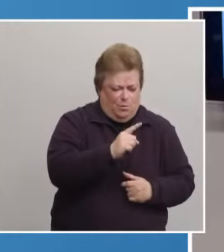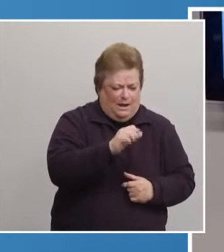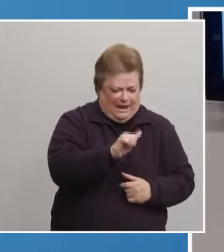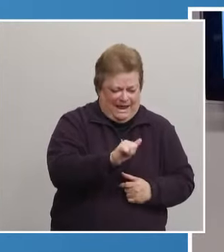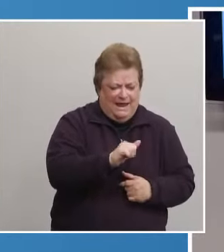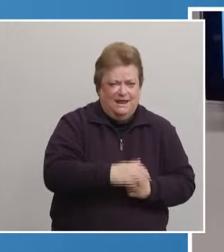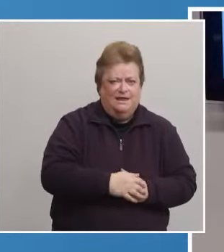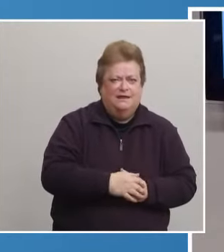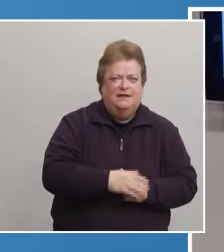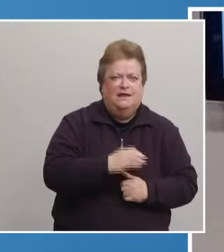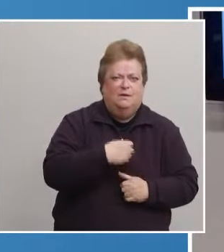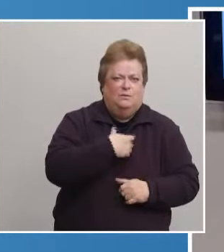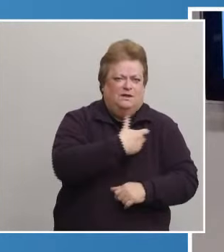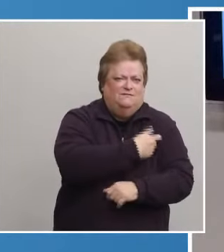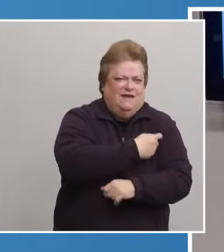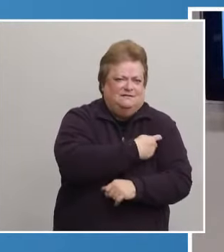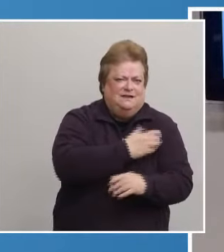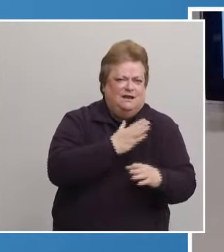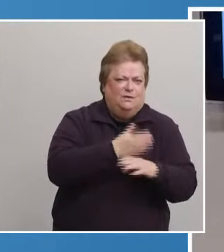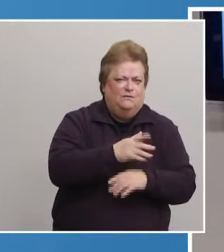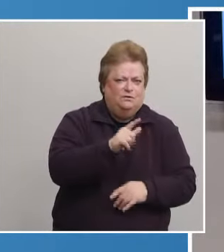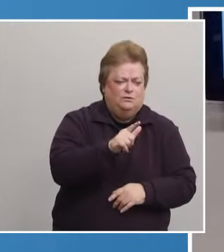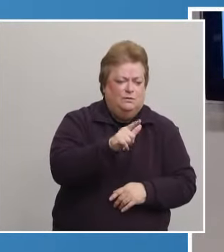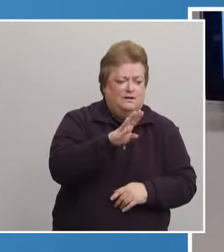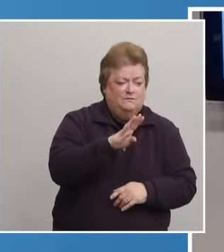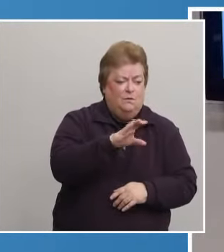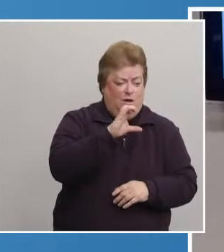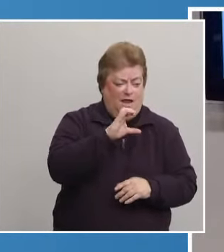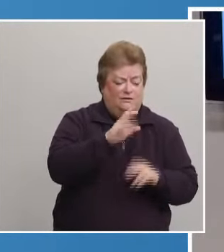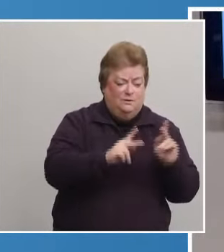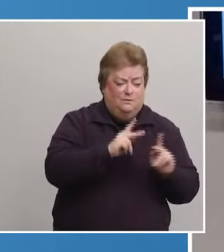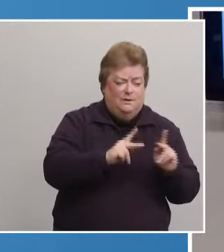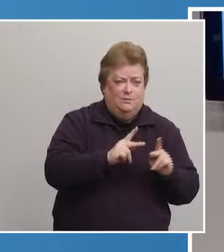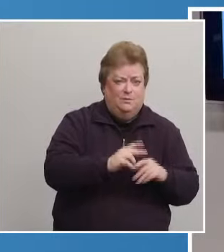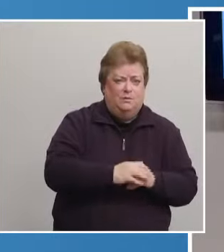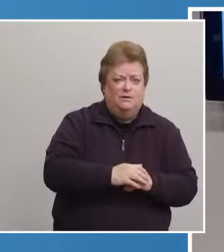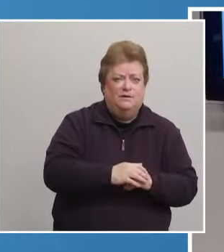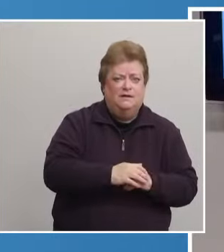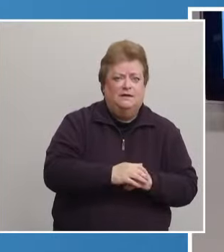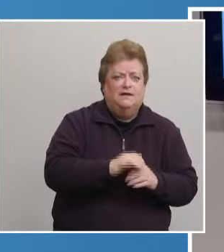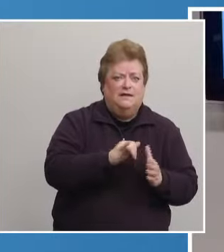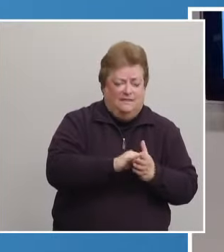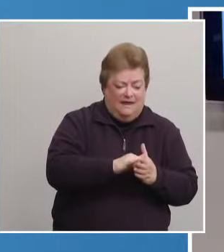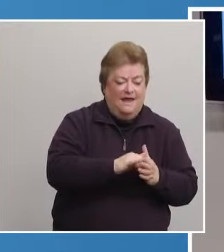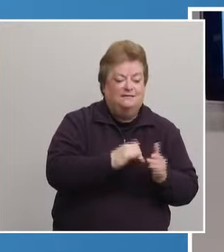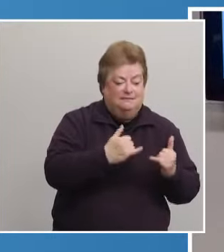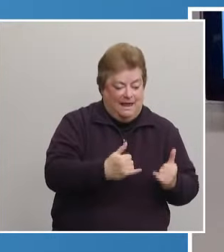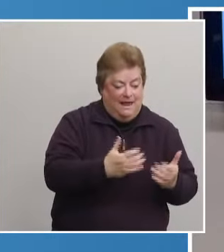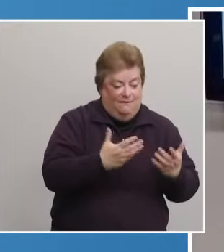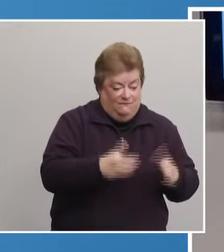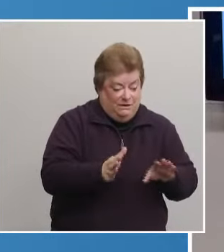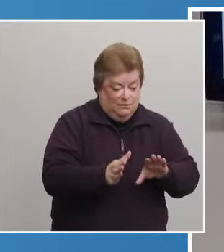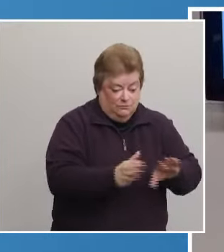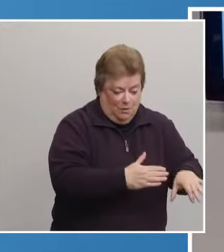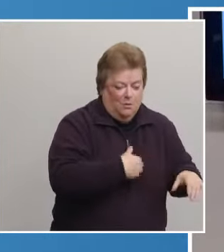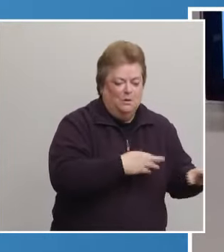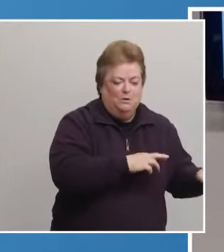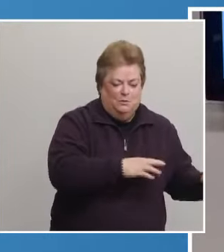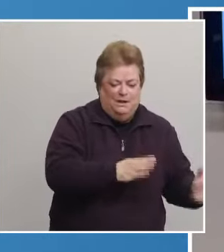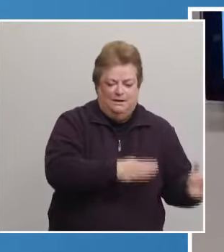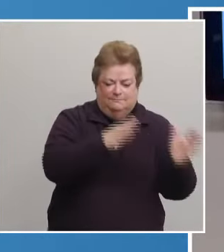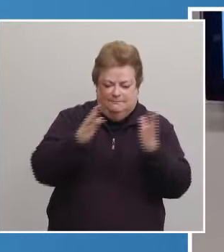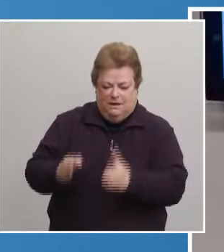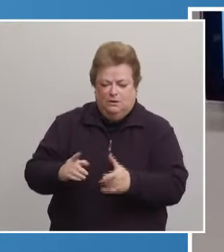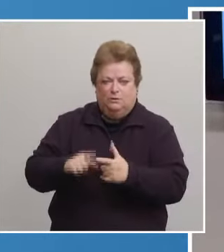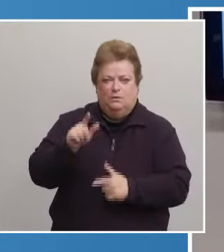and vaccinated just over 2,400 people. That was helping us move into phase 1b this week. With